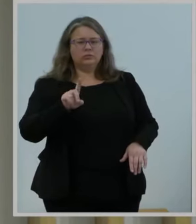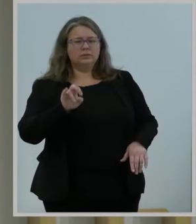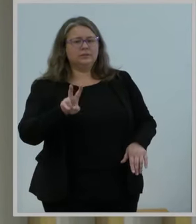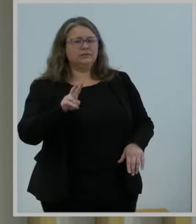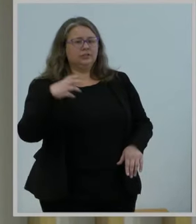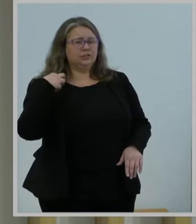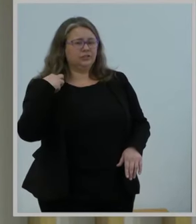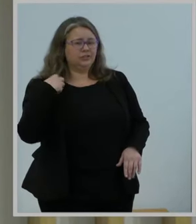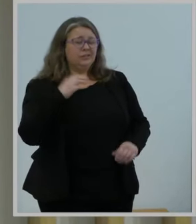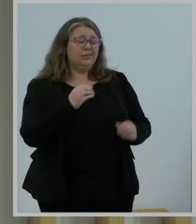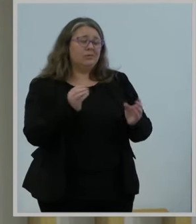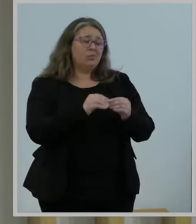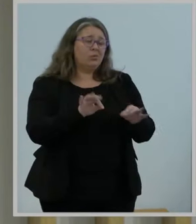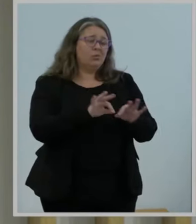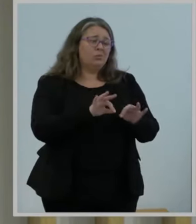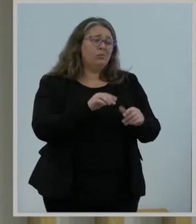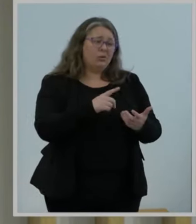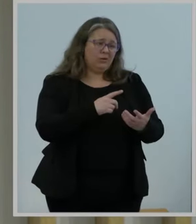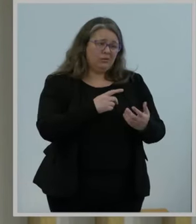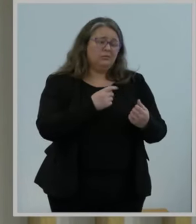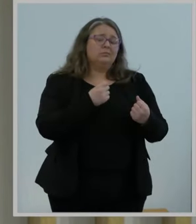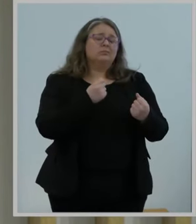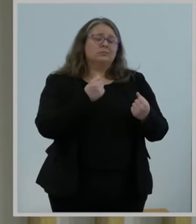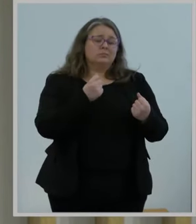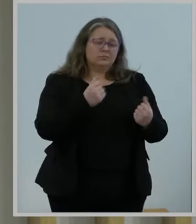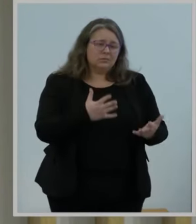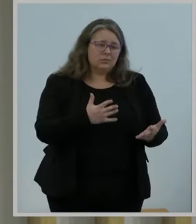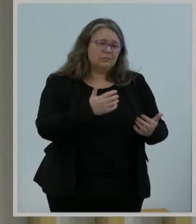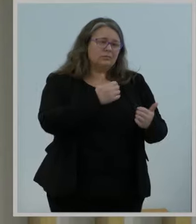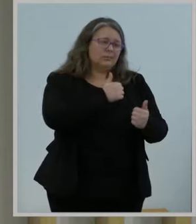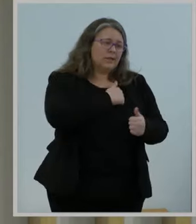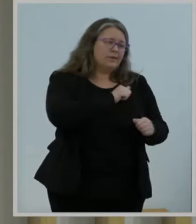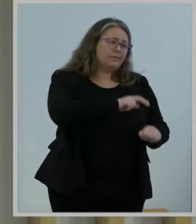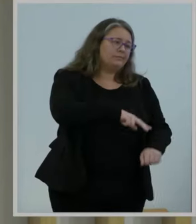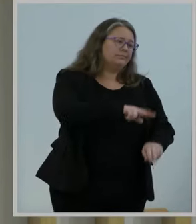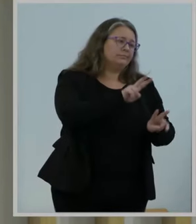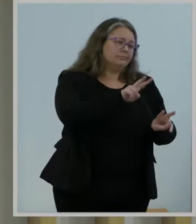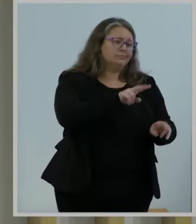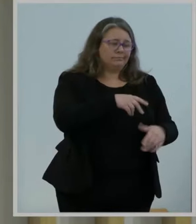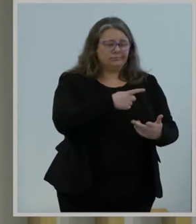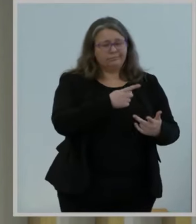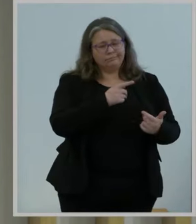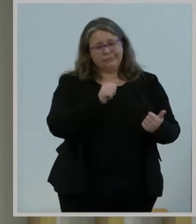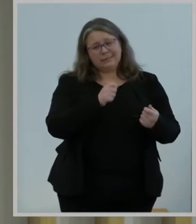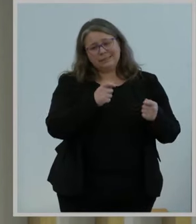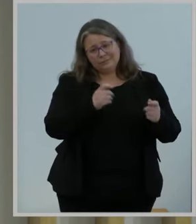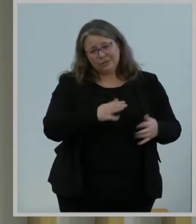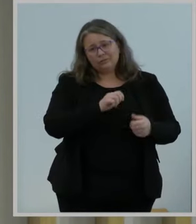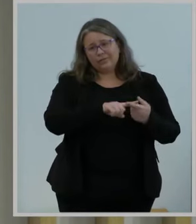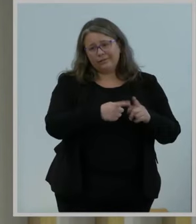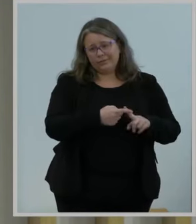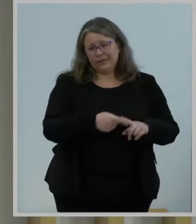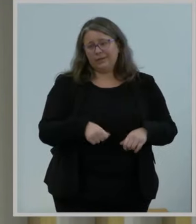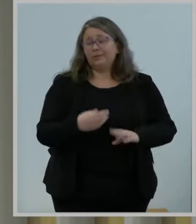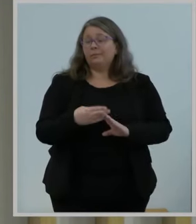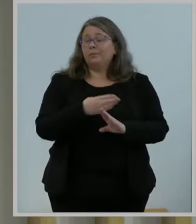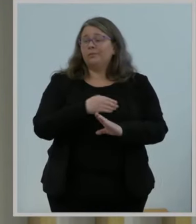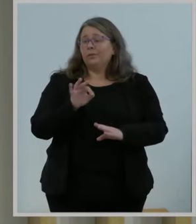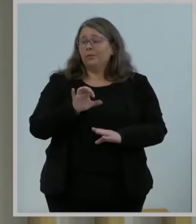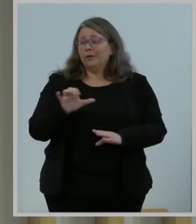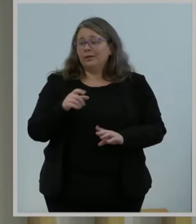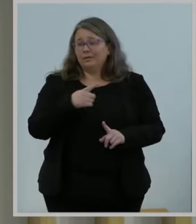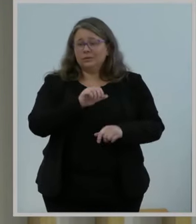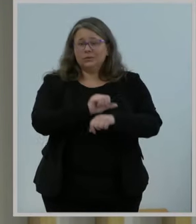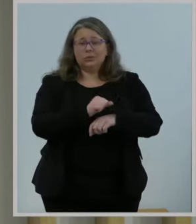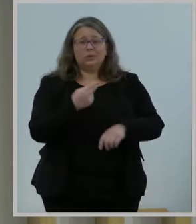admired colleague, manager, and friend. Prior to the FCC, Craig also worked for four years at the U.S. House of Representatives, so really,